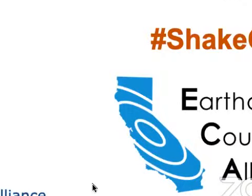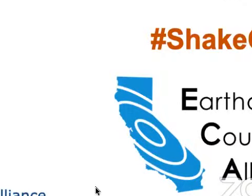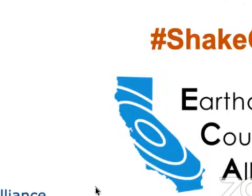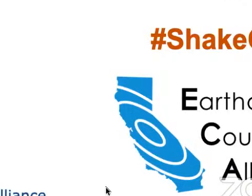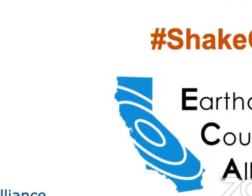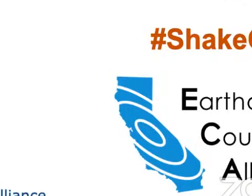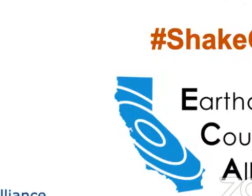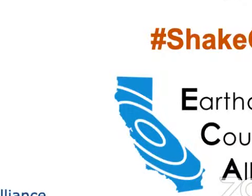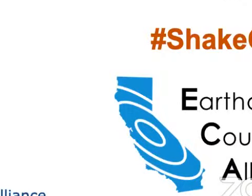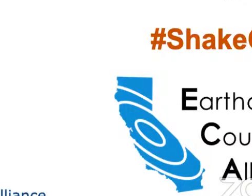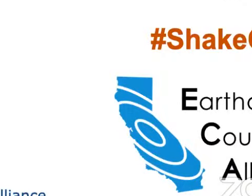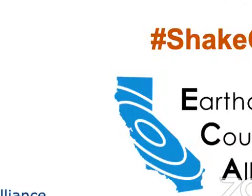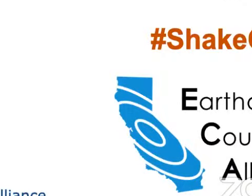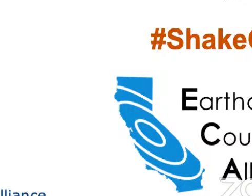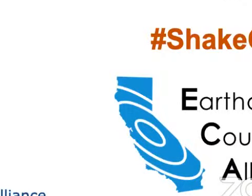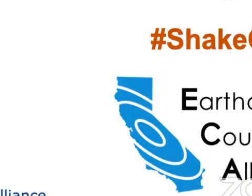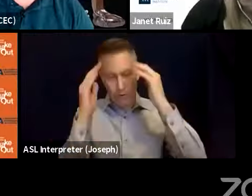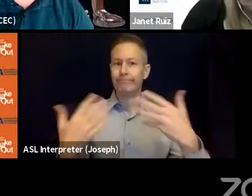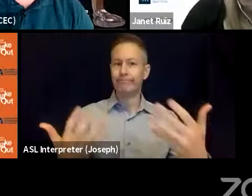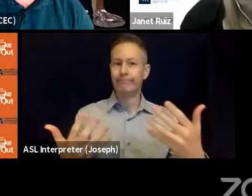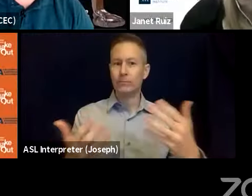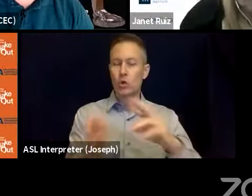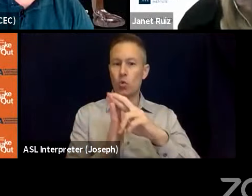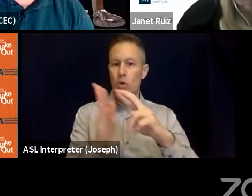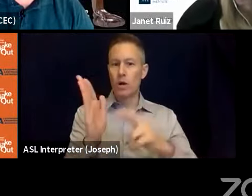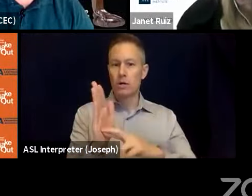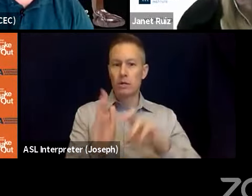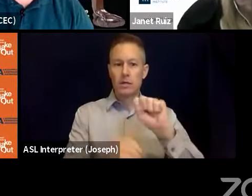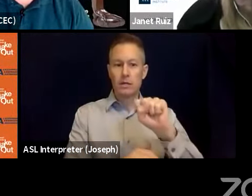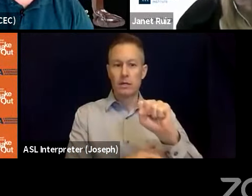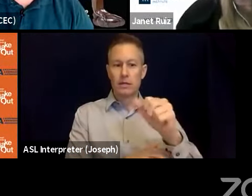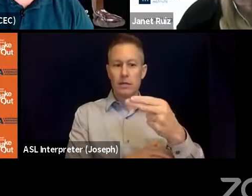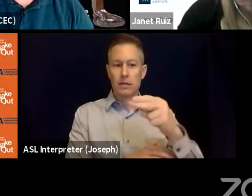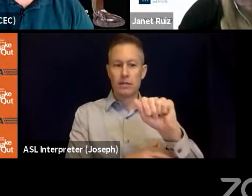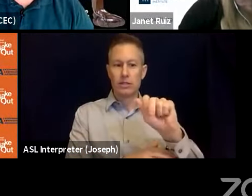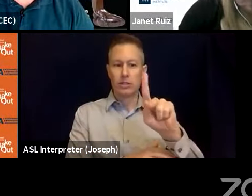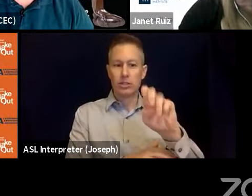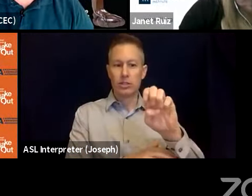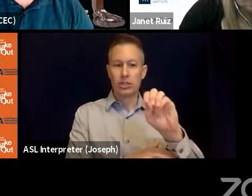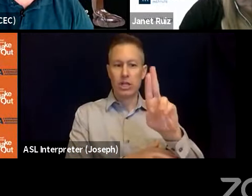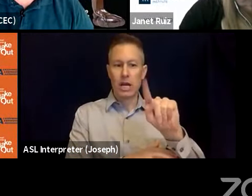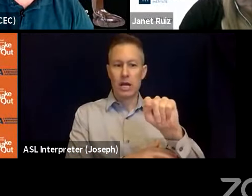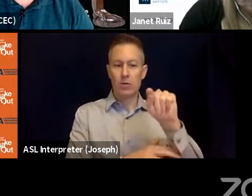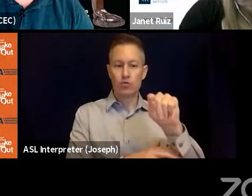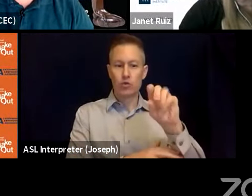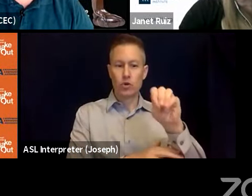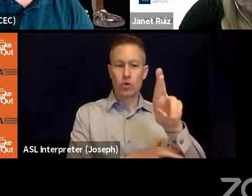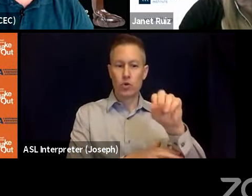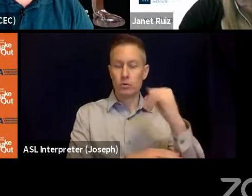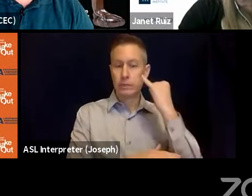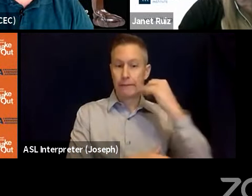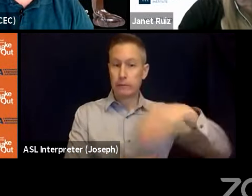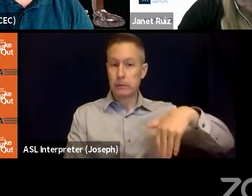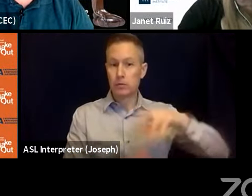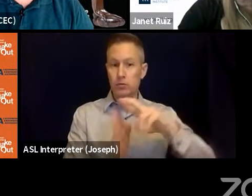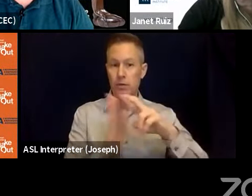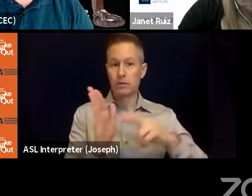Okay. Well, be sure to register at ShakeOut.org if you haven't already for participation in ShakeOut.